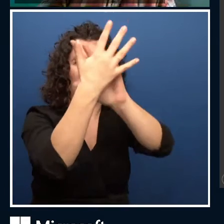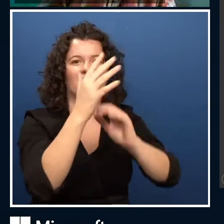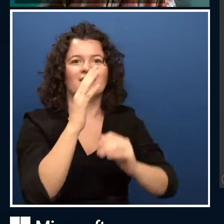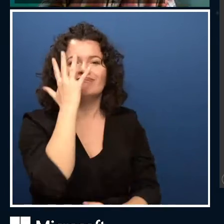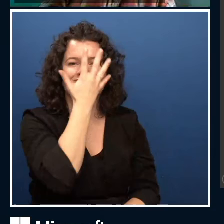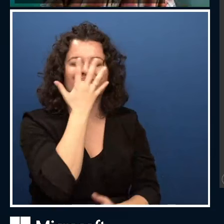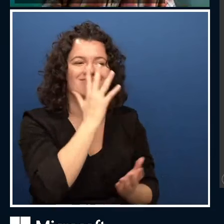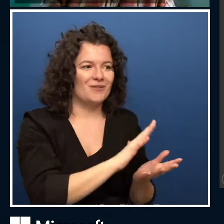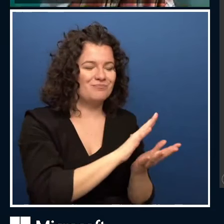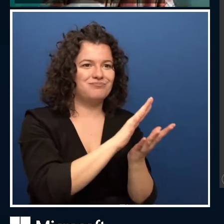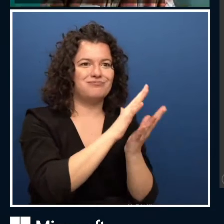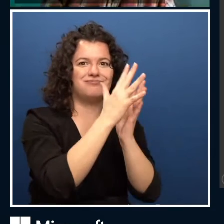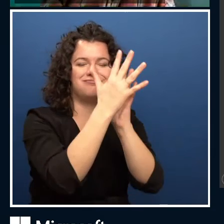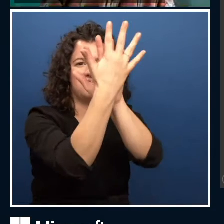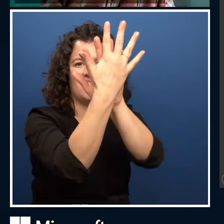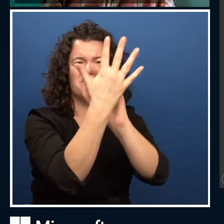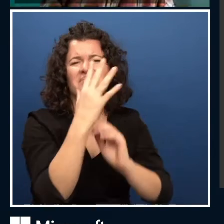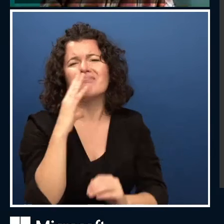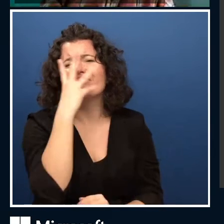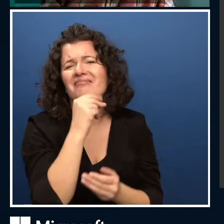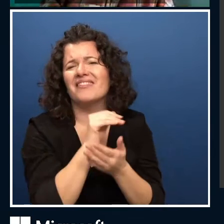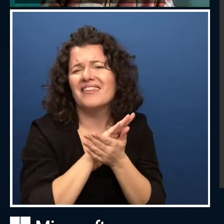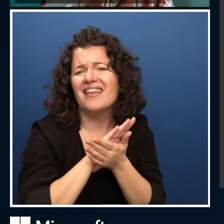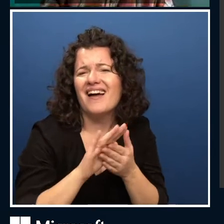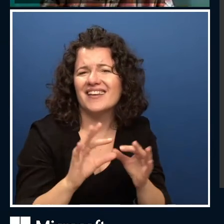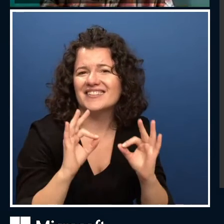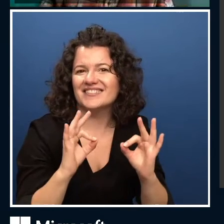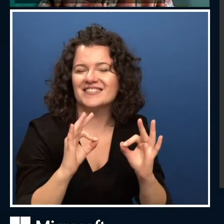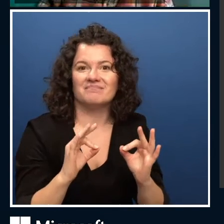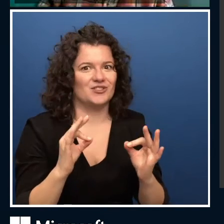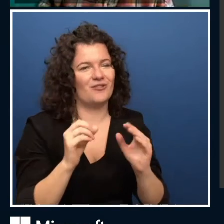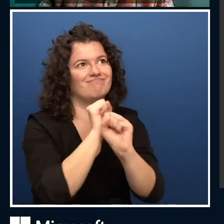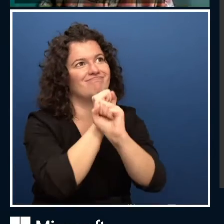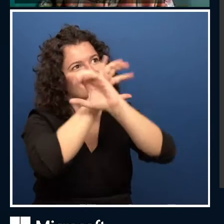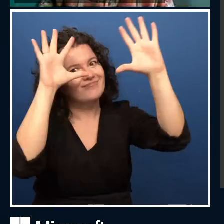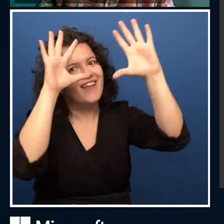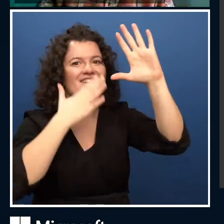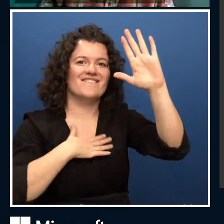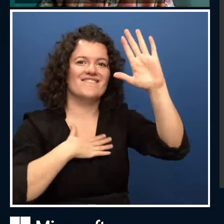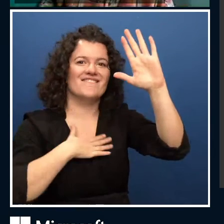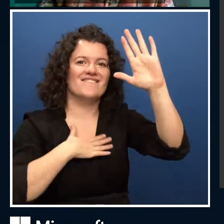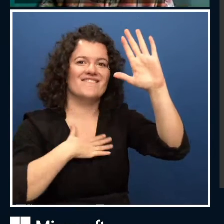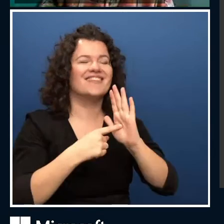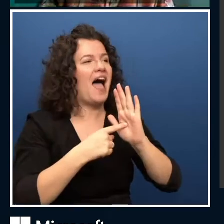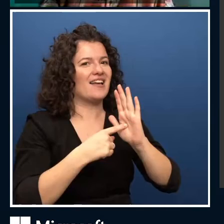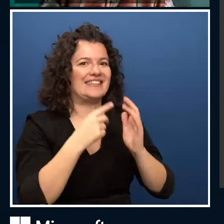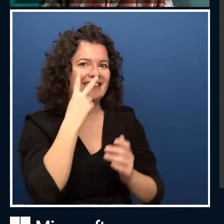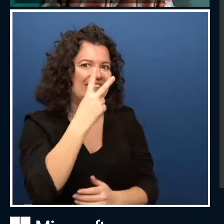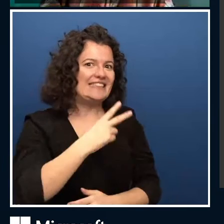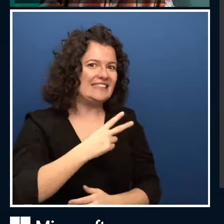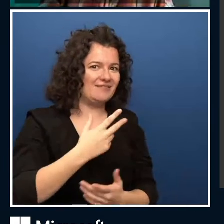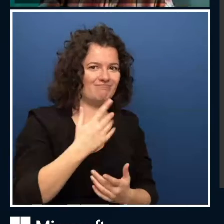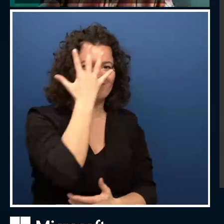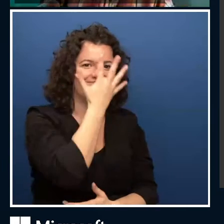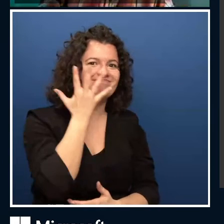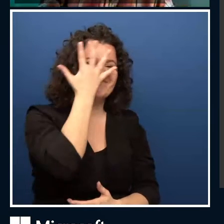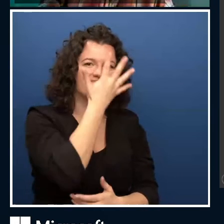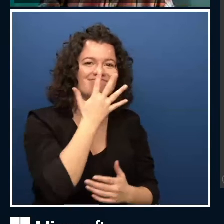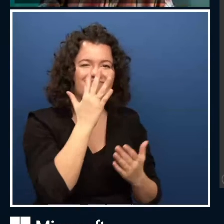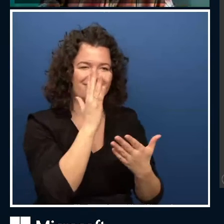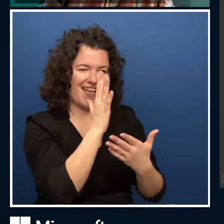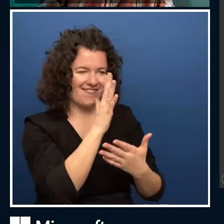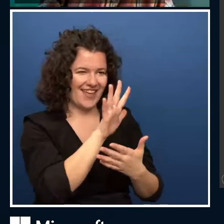piece of art which has the idea behind it and which used artificial intelligence to put it all together automatically. So